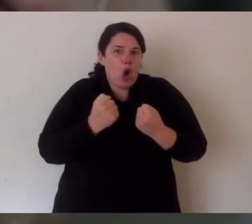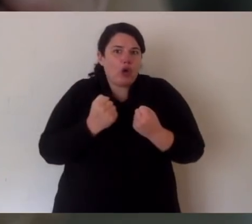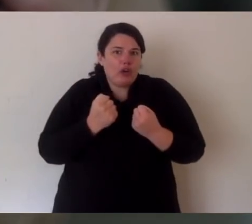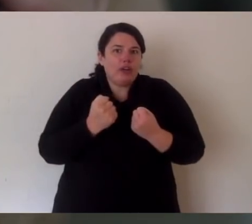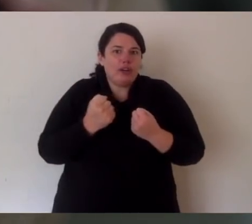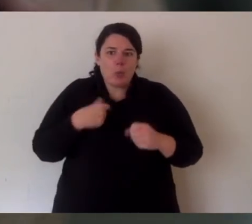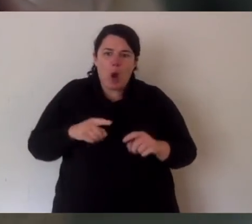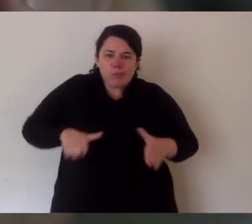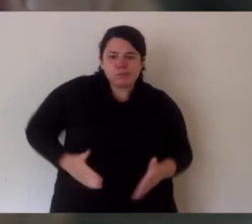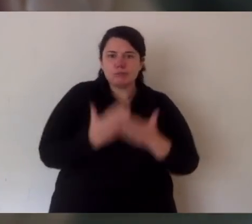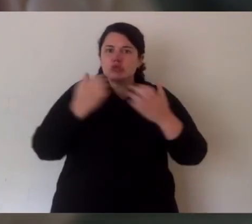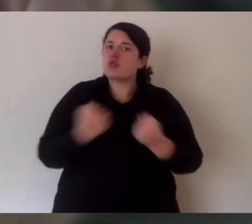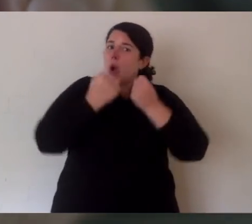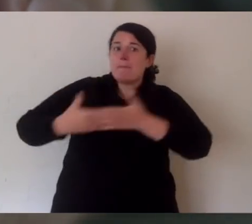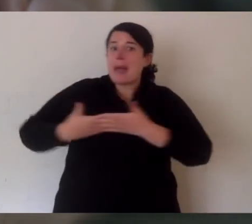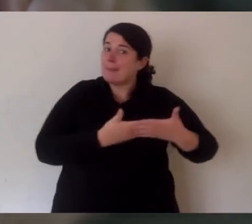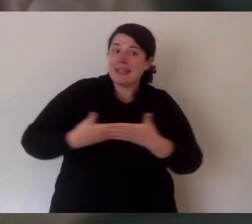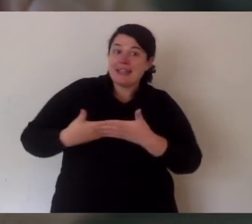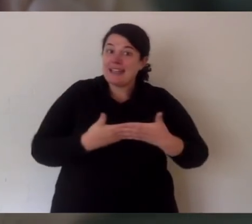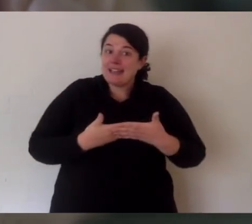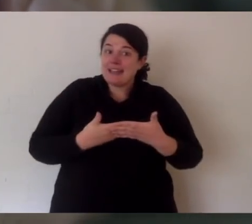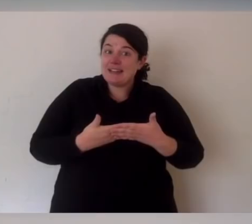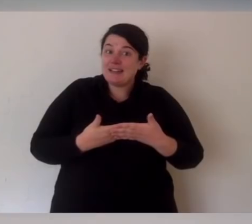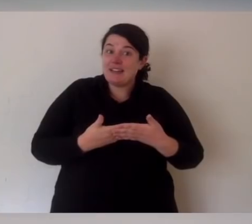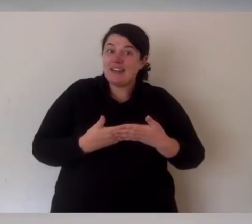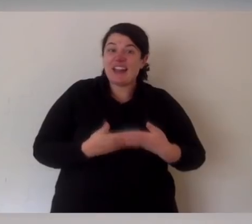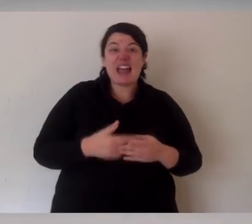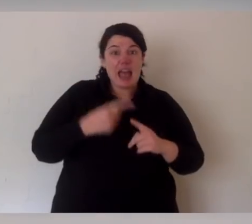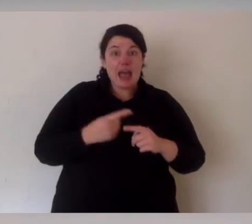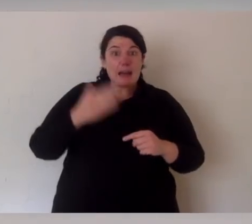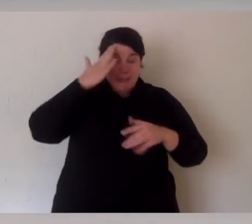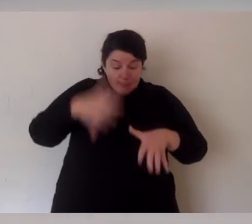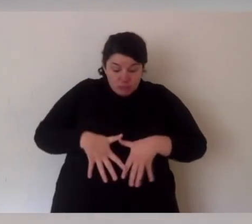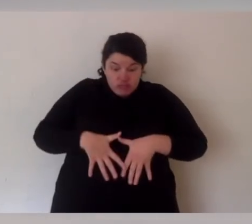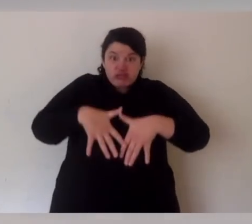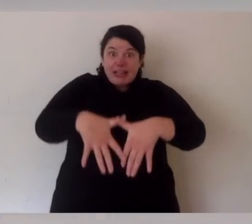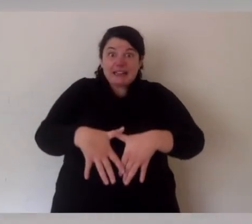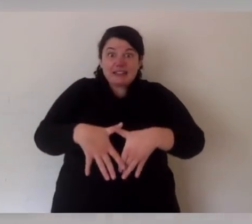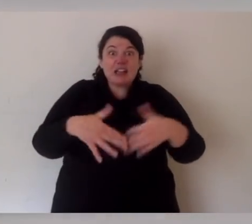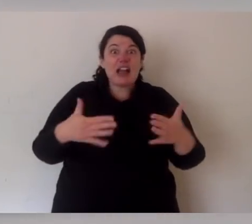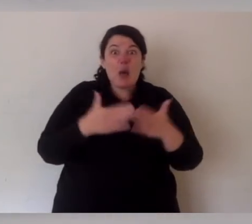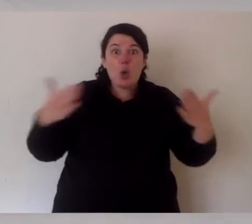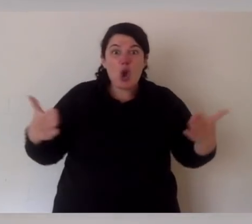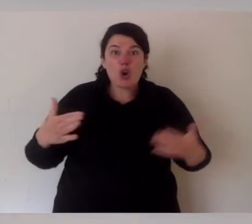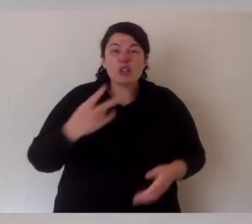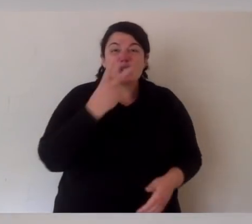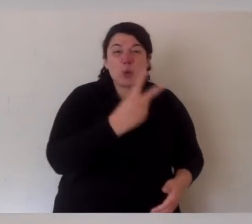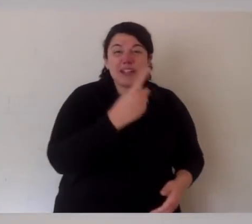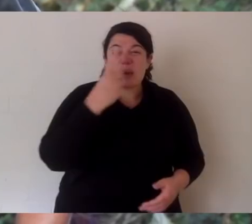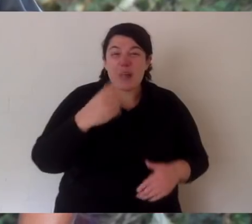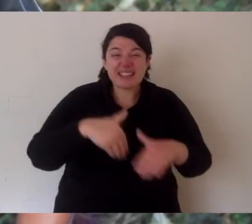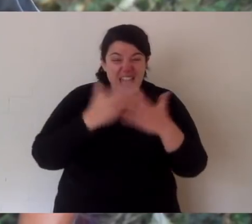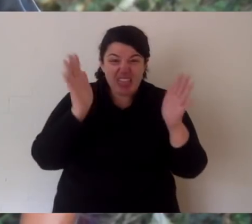wants a strong male. She wants to have the best kids she possibly can. Once they've made it, would you believe it,